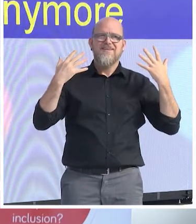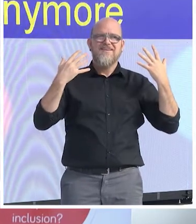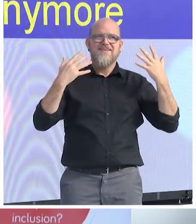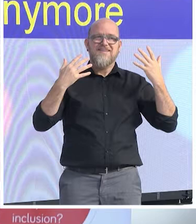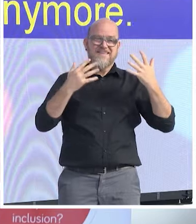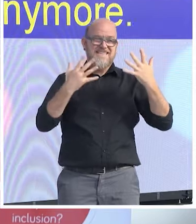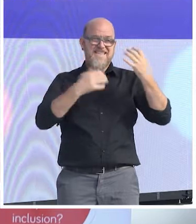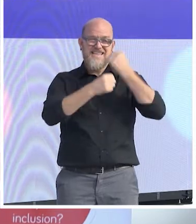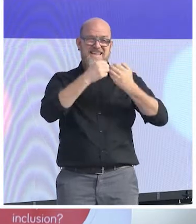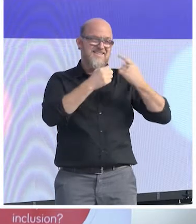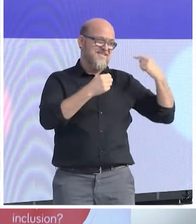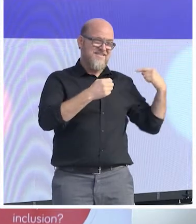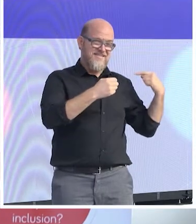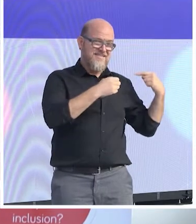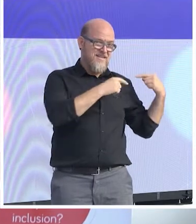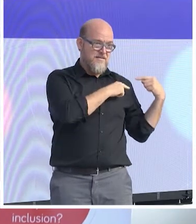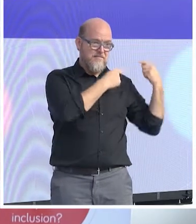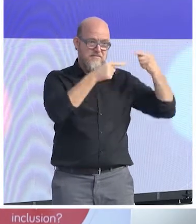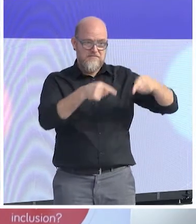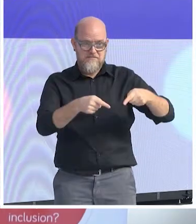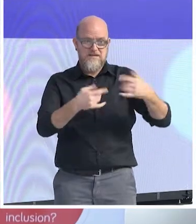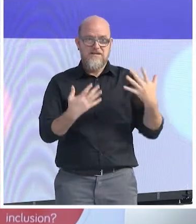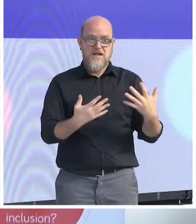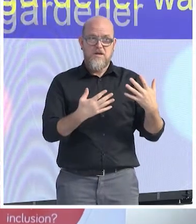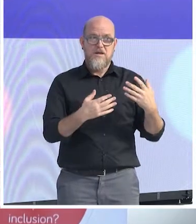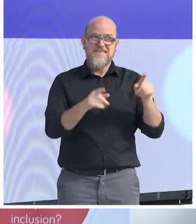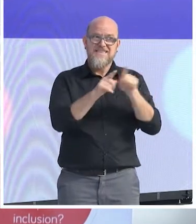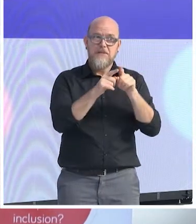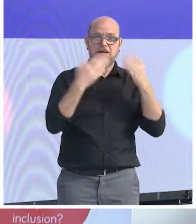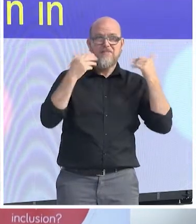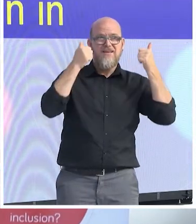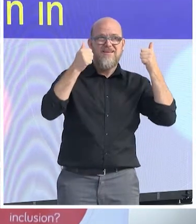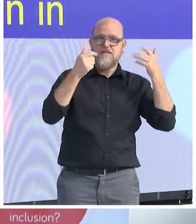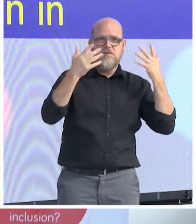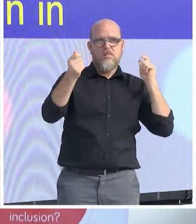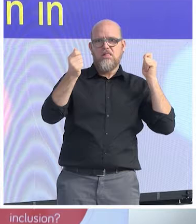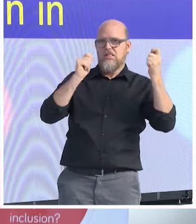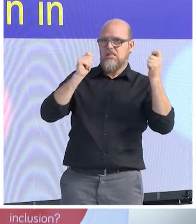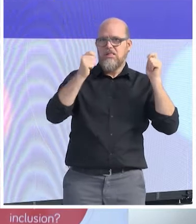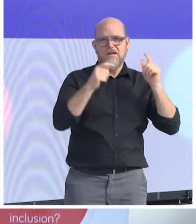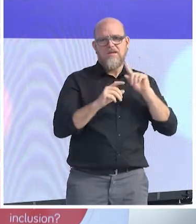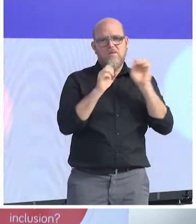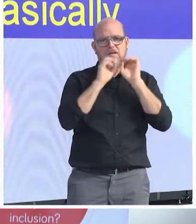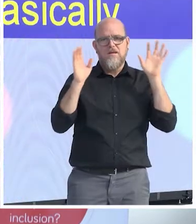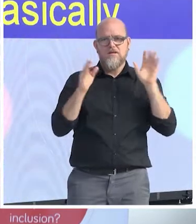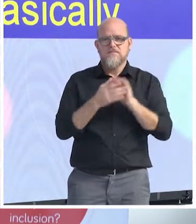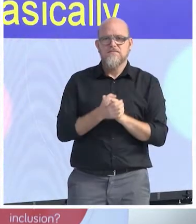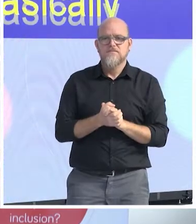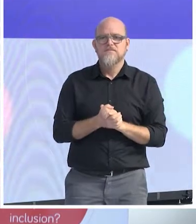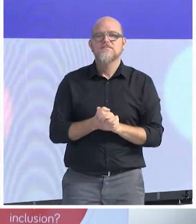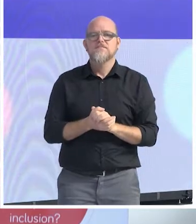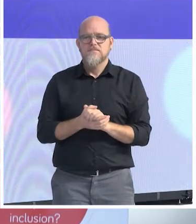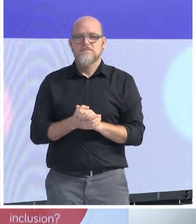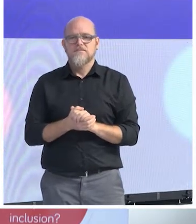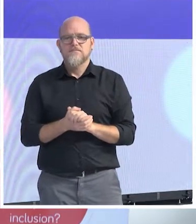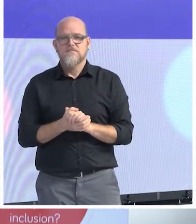Timothy Gardanesh was saying that if he was frozen in 2005, he was going basically to go to rest as a happy European.